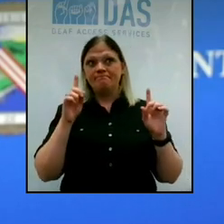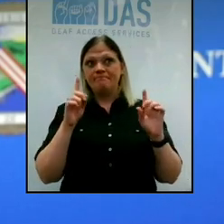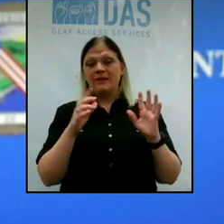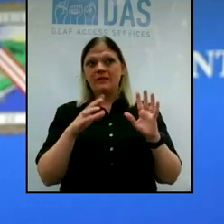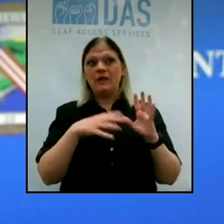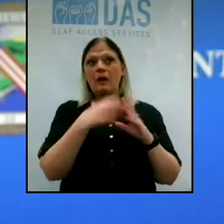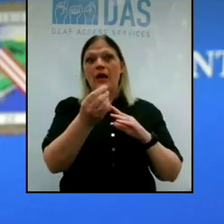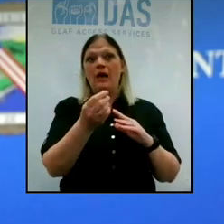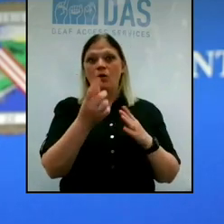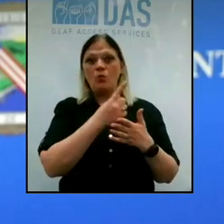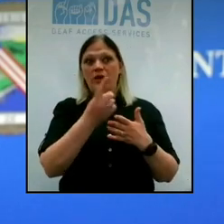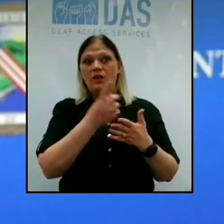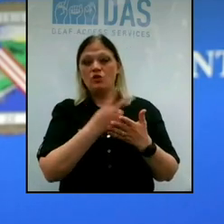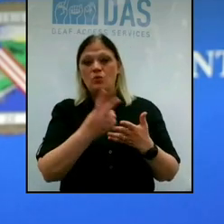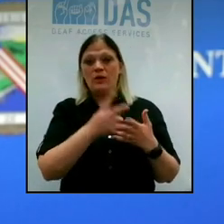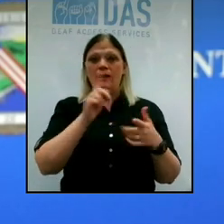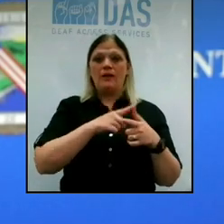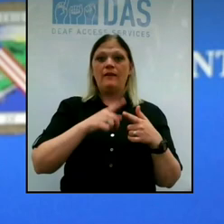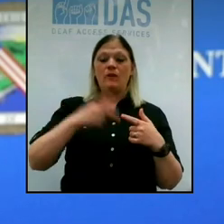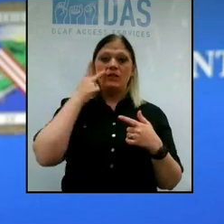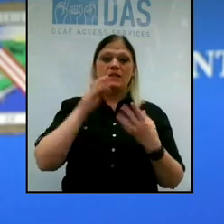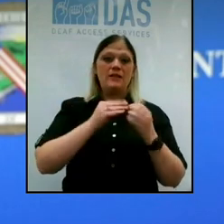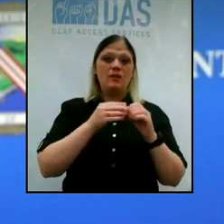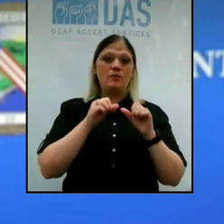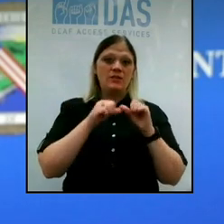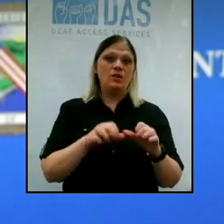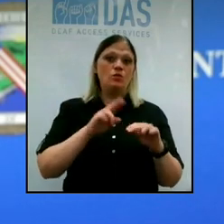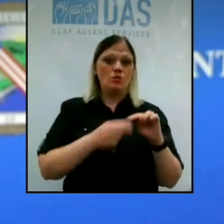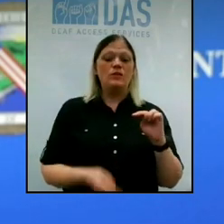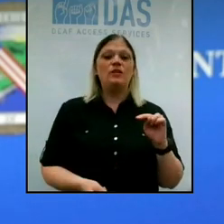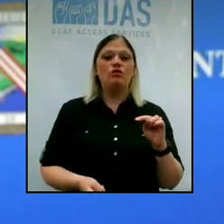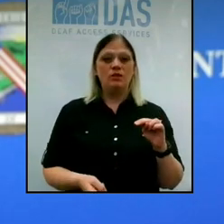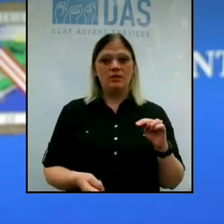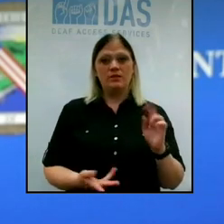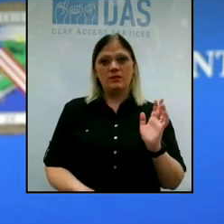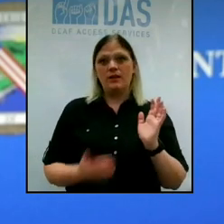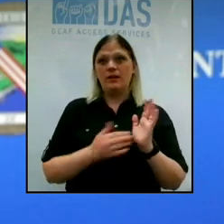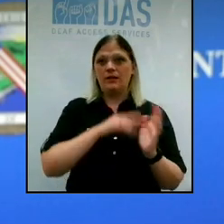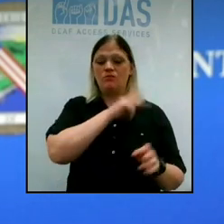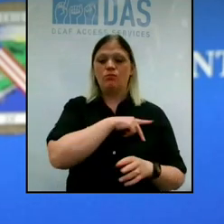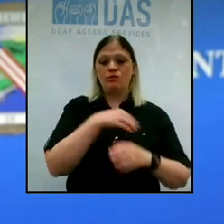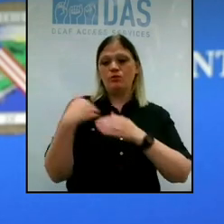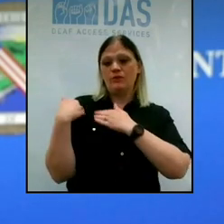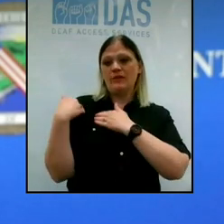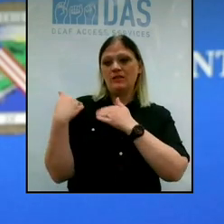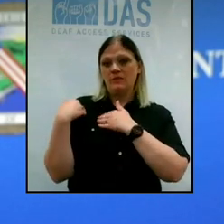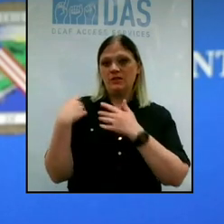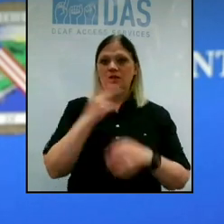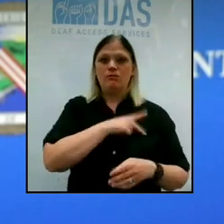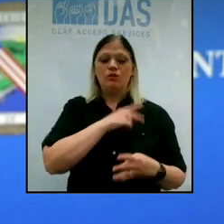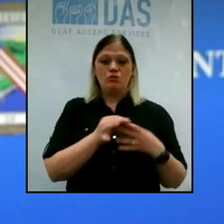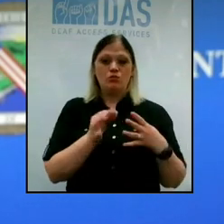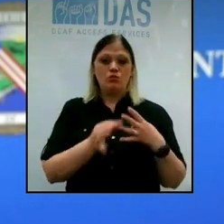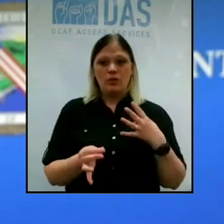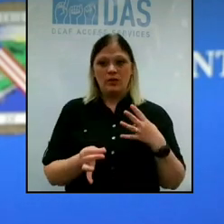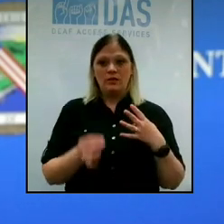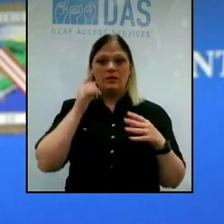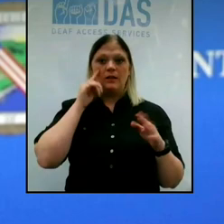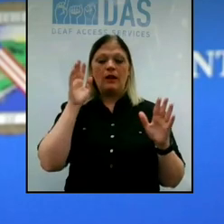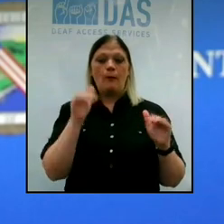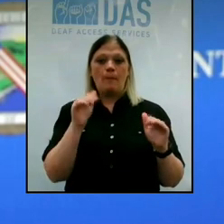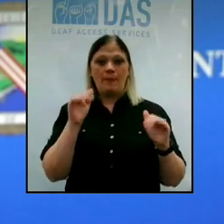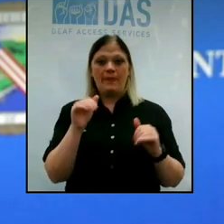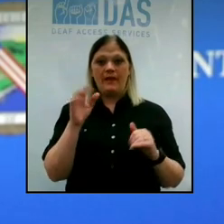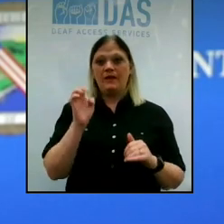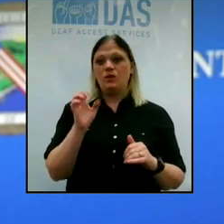two weeks' time and see our numbers continuing to decrease. And, again, it's, you know, it's personal responsibility, it's personal choice, and we're just hoping that